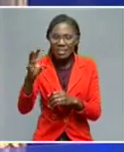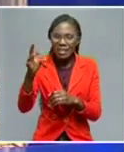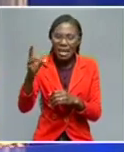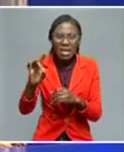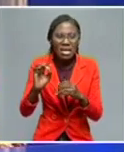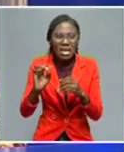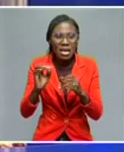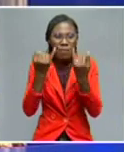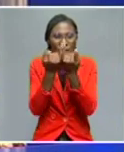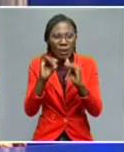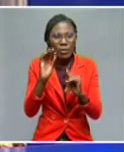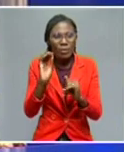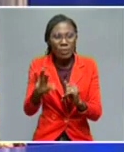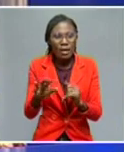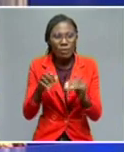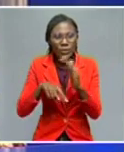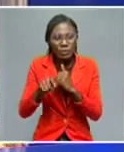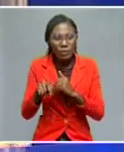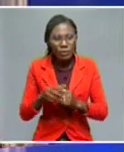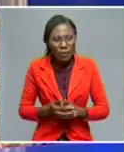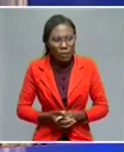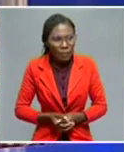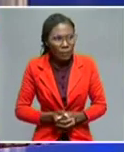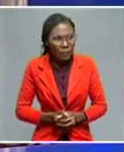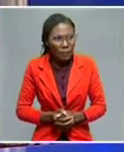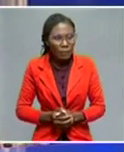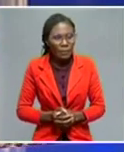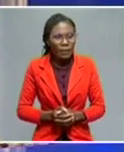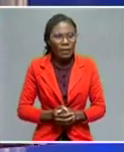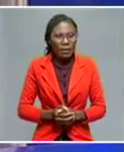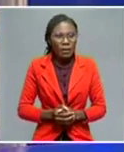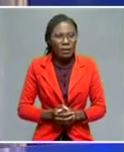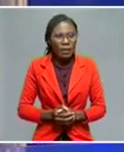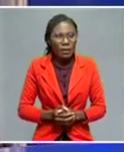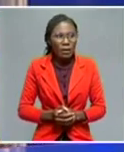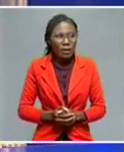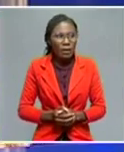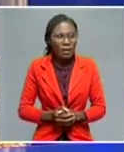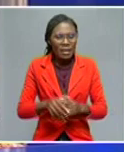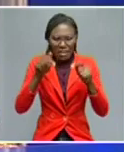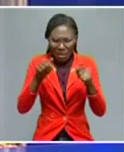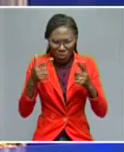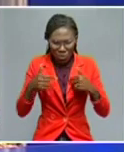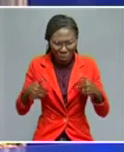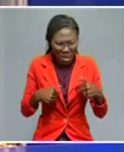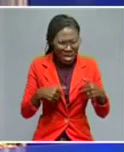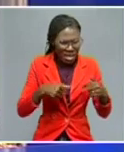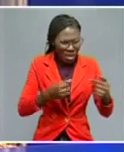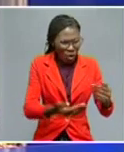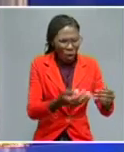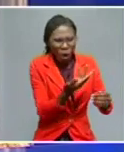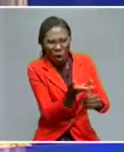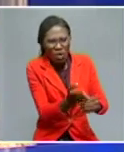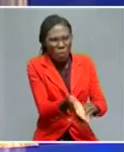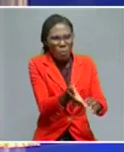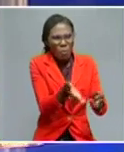Chagos Archipelago were all uprooted and dumped into Mauritius. So as a